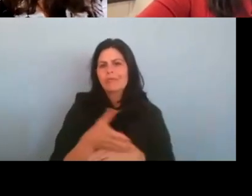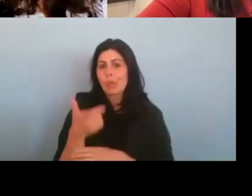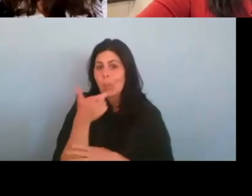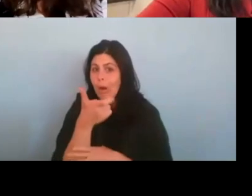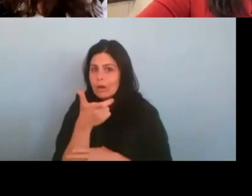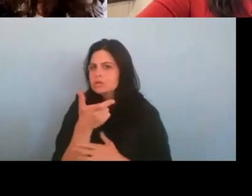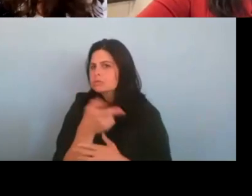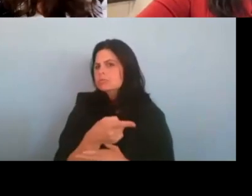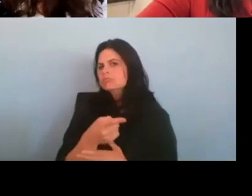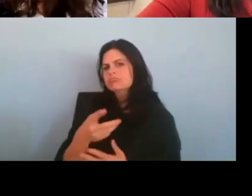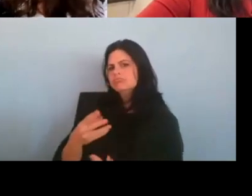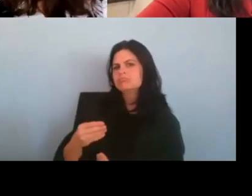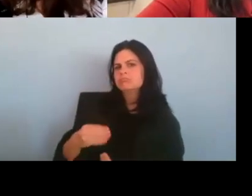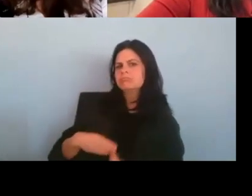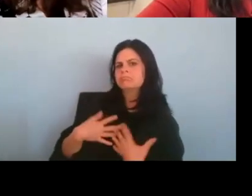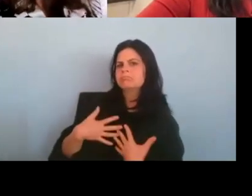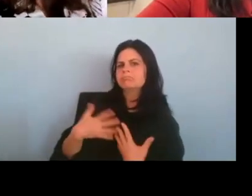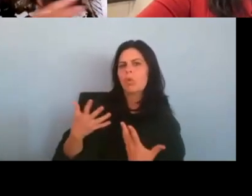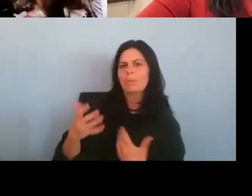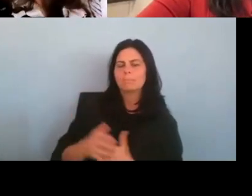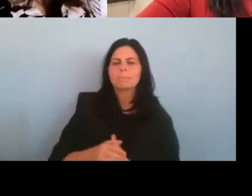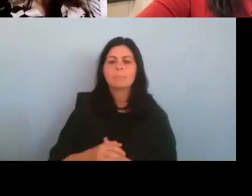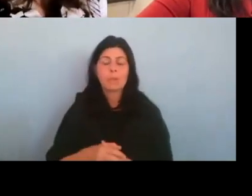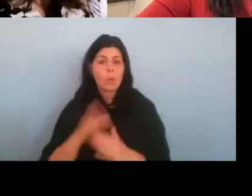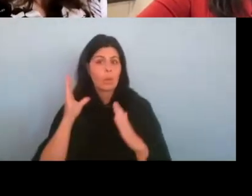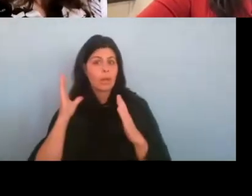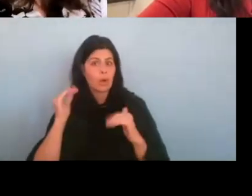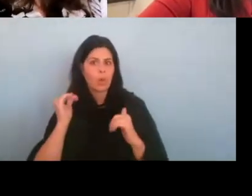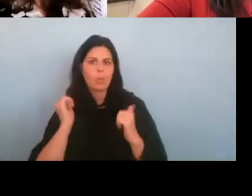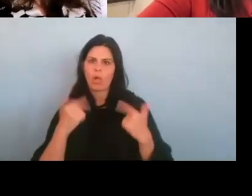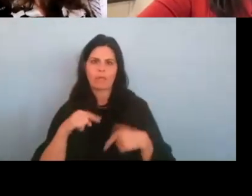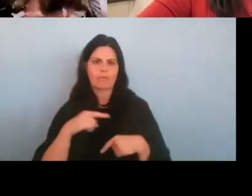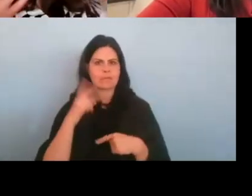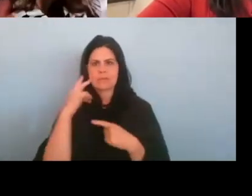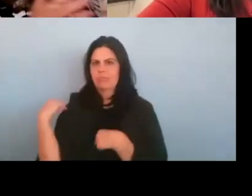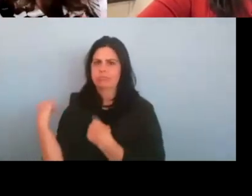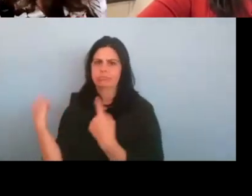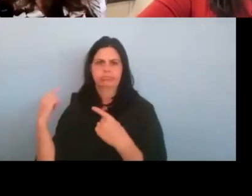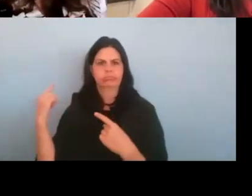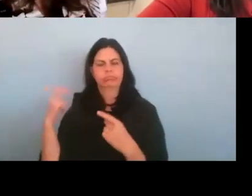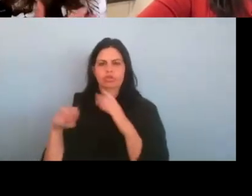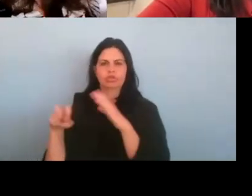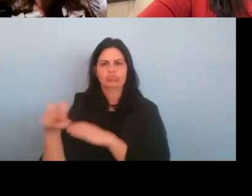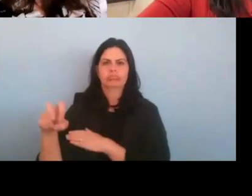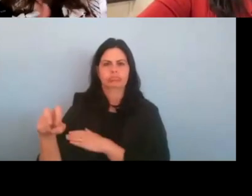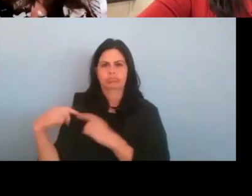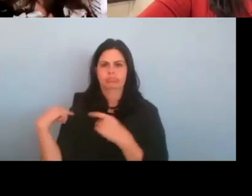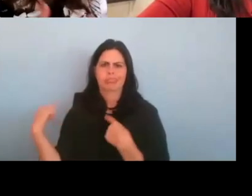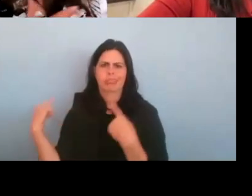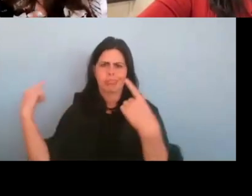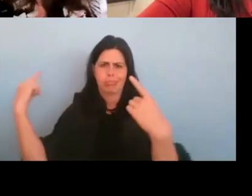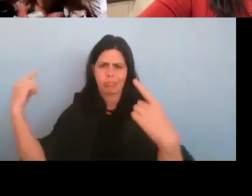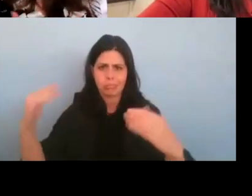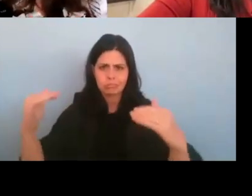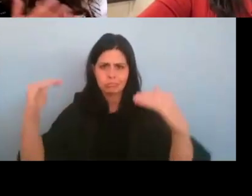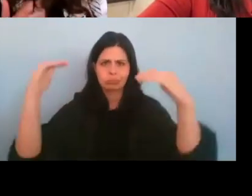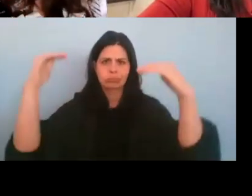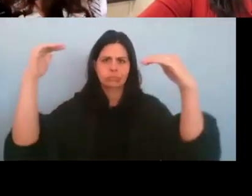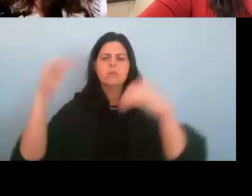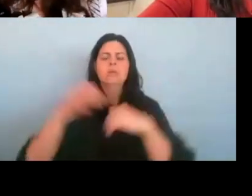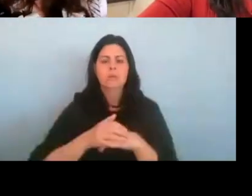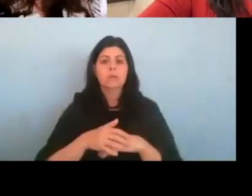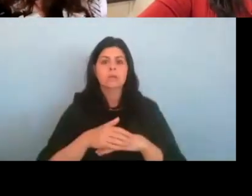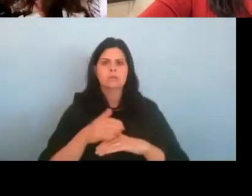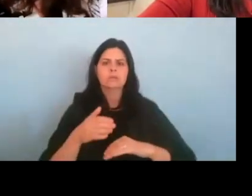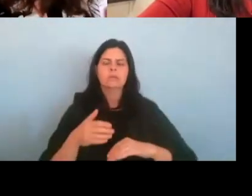Well, I hope that we all see how far we've come. So the story takes place, you know, about 20, you know, over